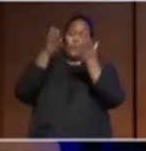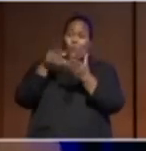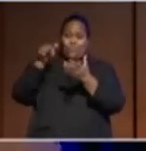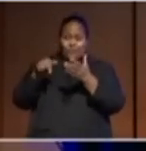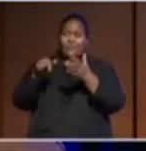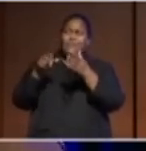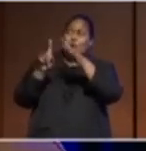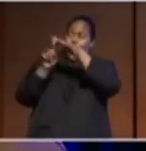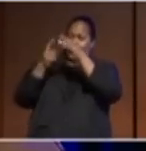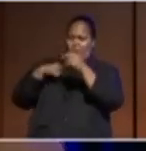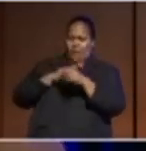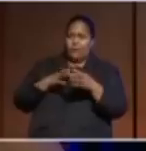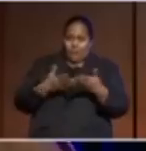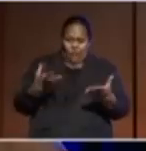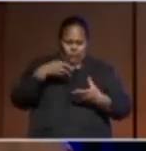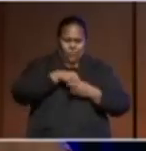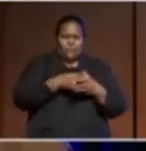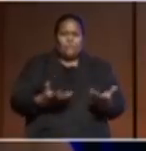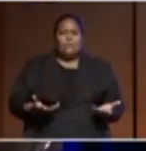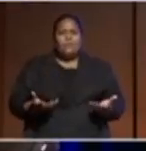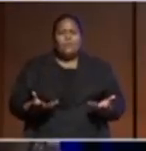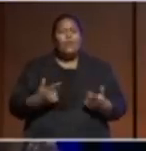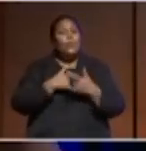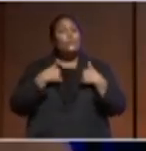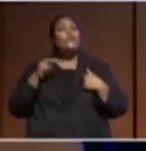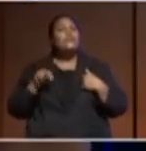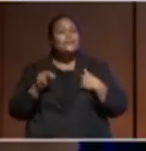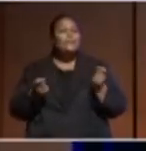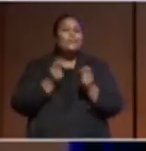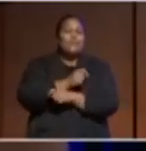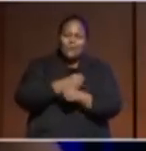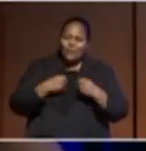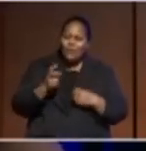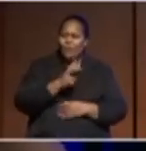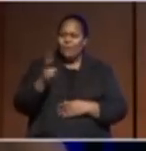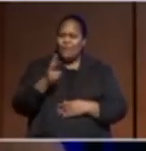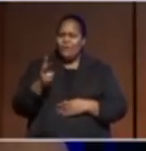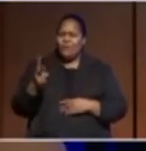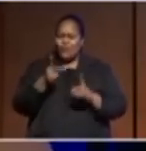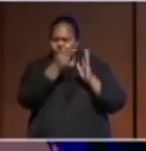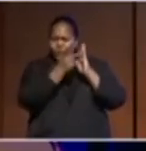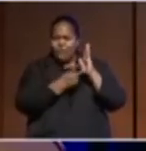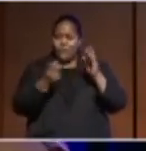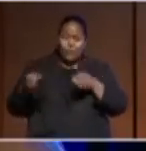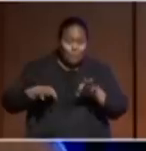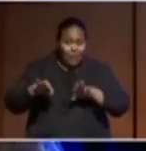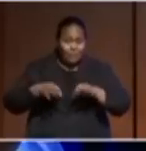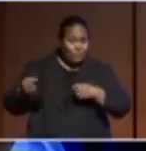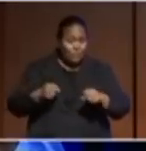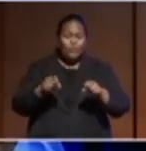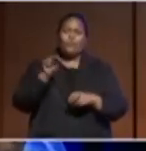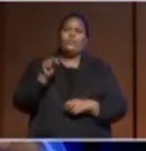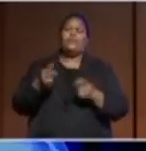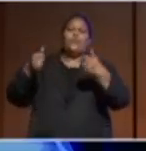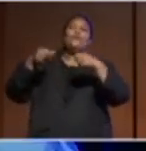global context that we find ourselves in, then we need to change our values, our principles, our strategies to achieve the well-being of all